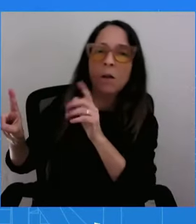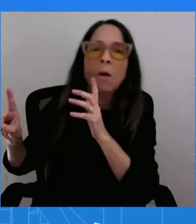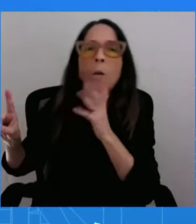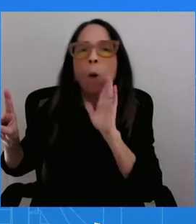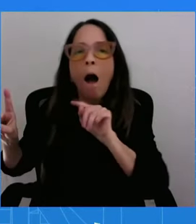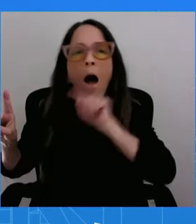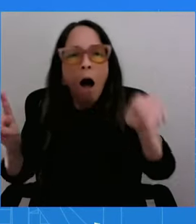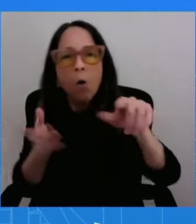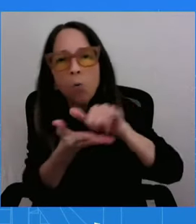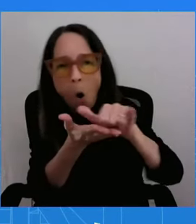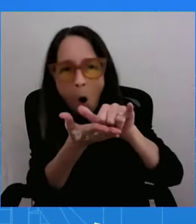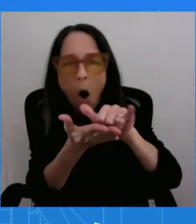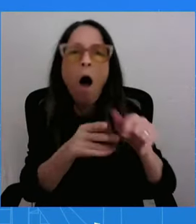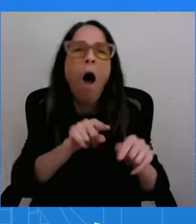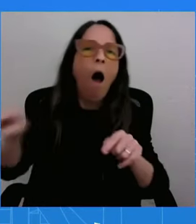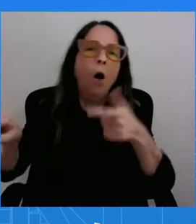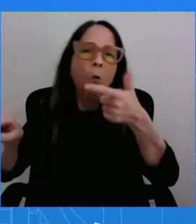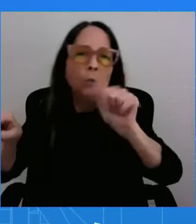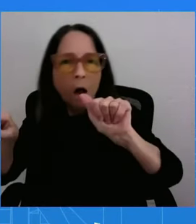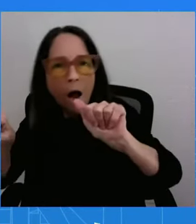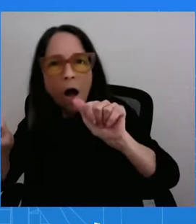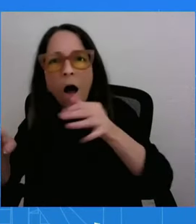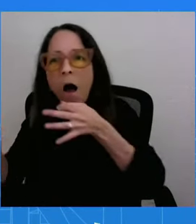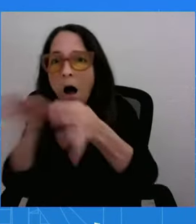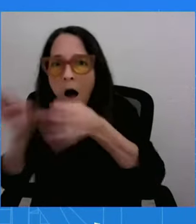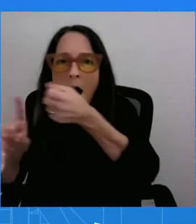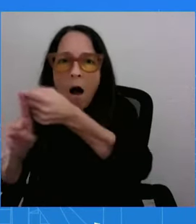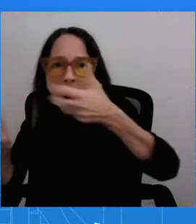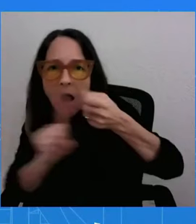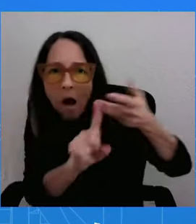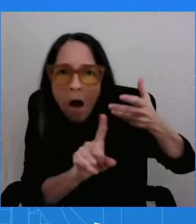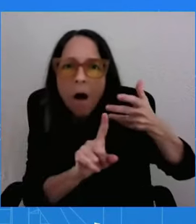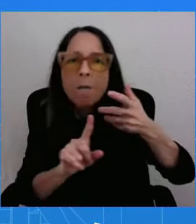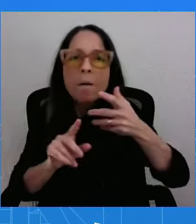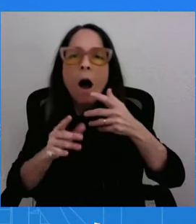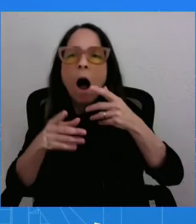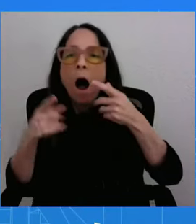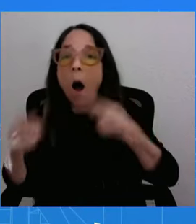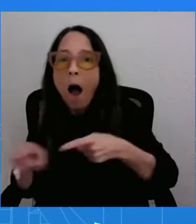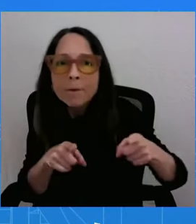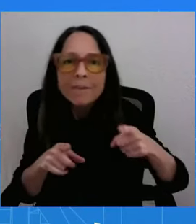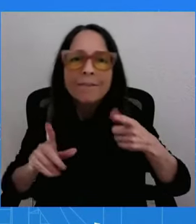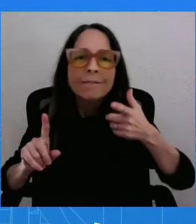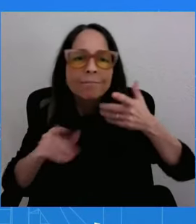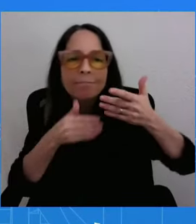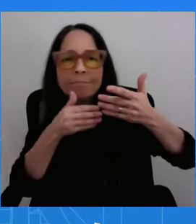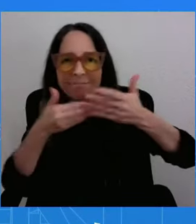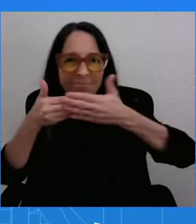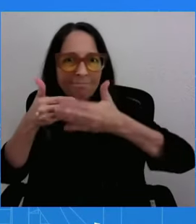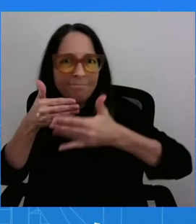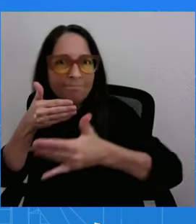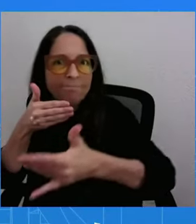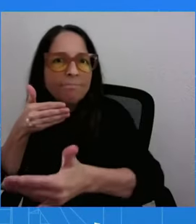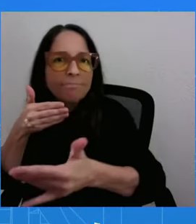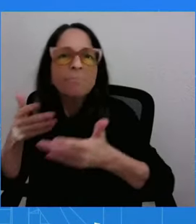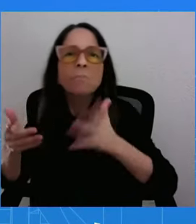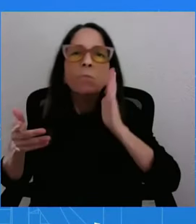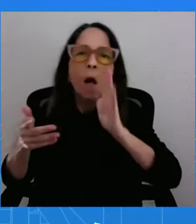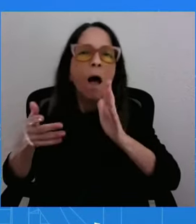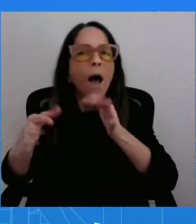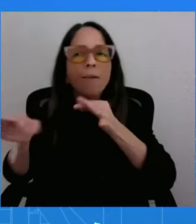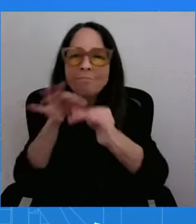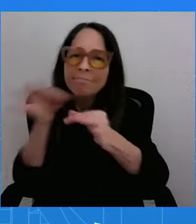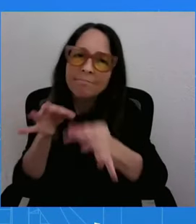But look, on Vietnam, I mean, as you saw, the President upgraded our relationship with Vietnam to a full strategic partnership.